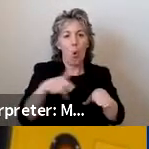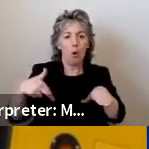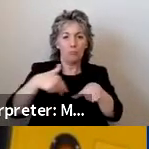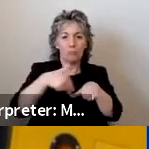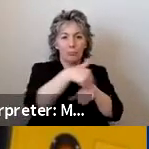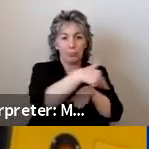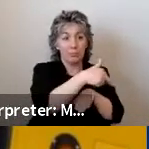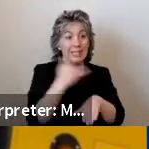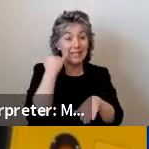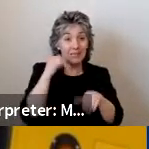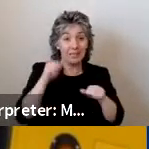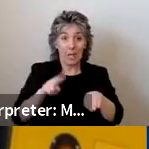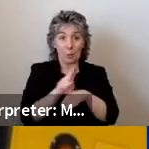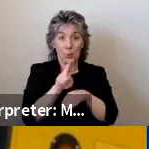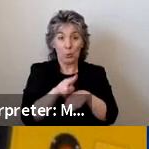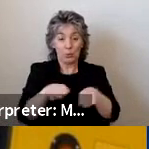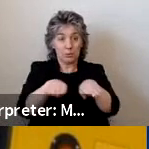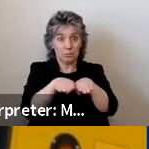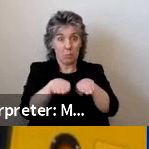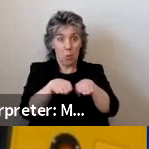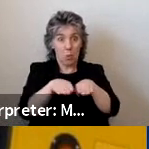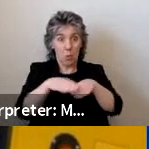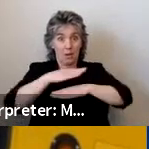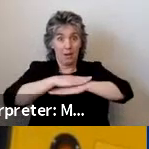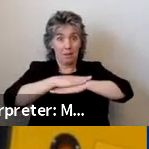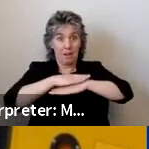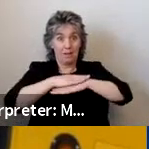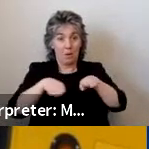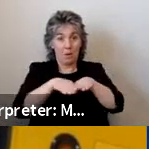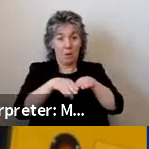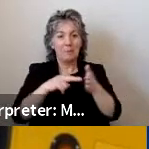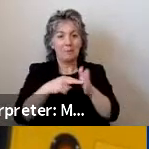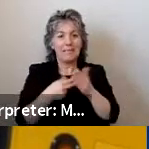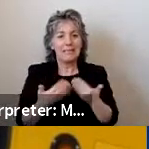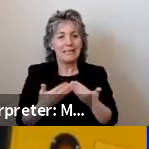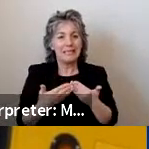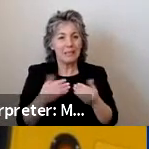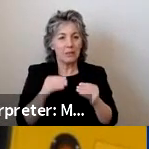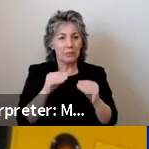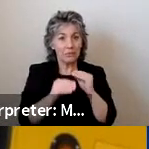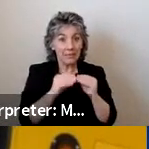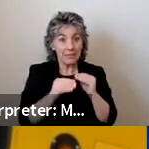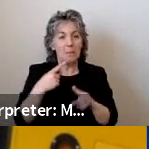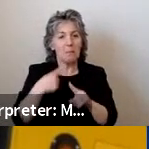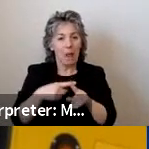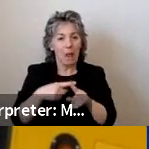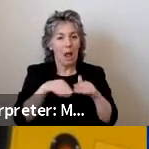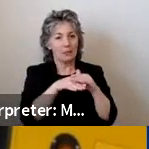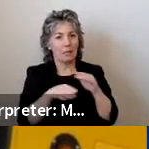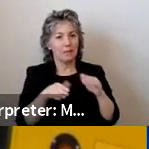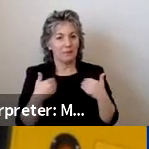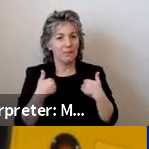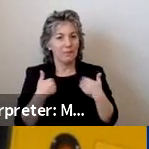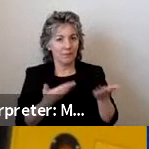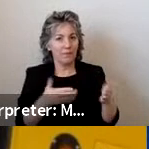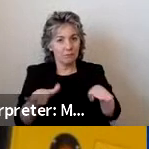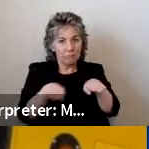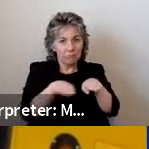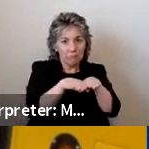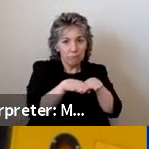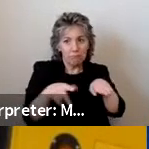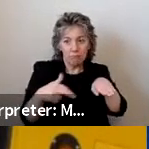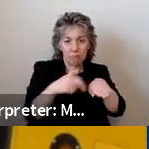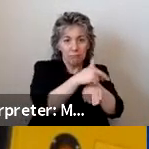and coordinated with vehicle floor heights, this means of entry is easy to maintain and accessible. Boarding platforms could be